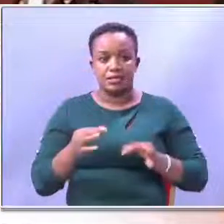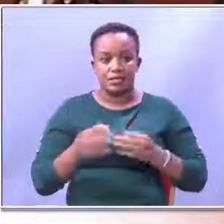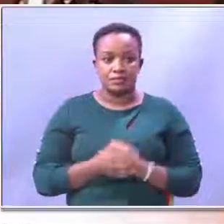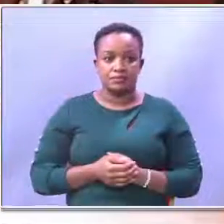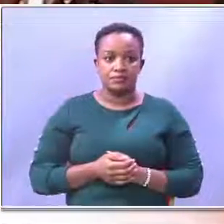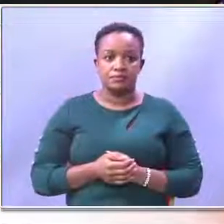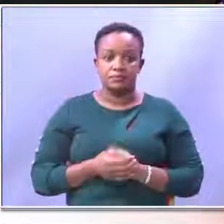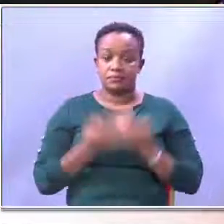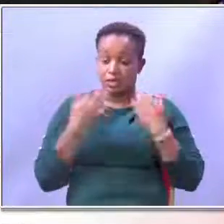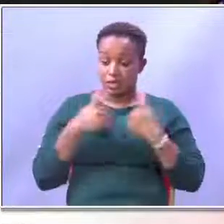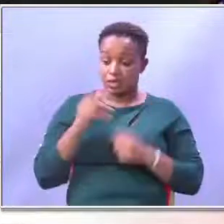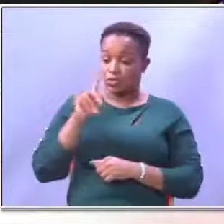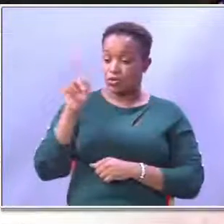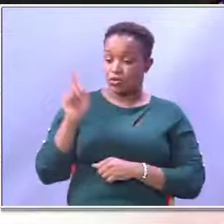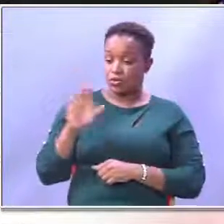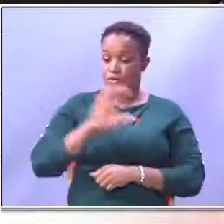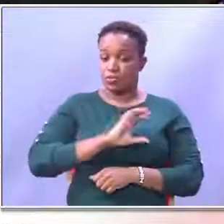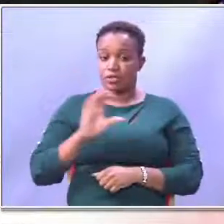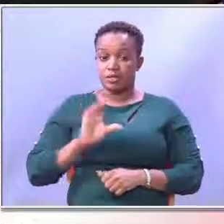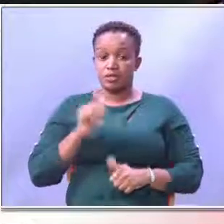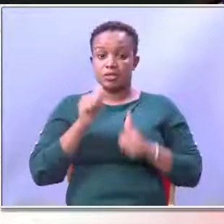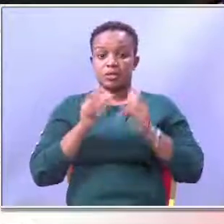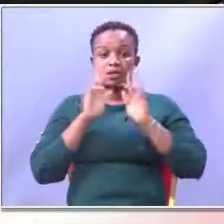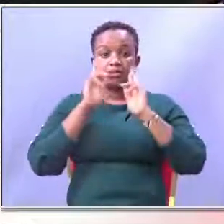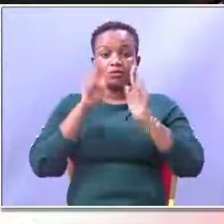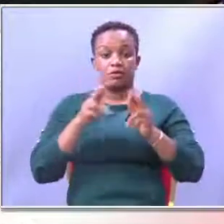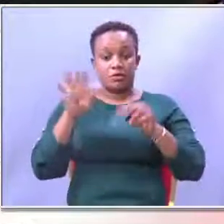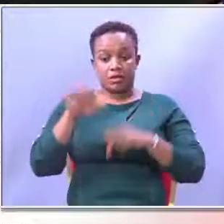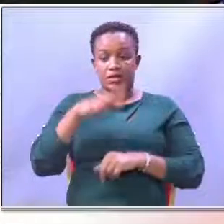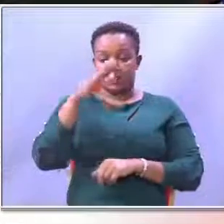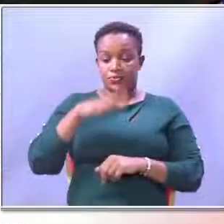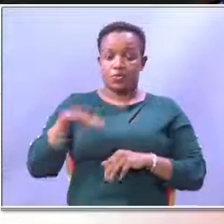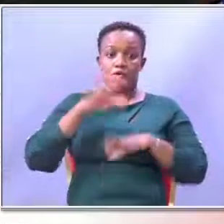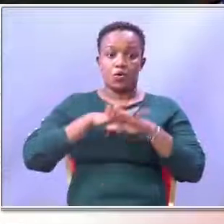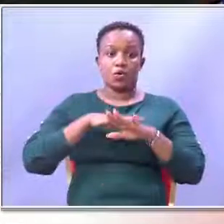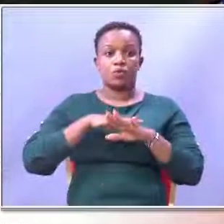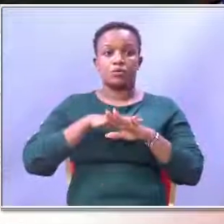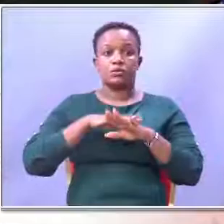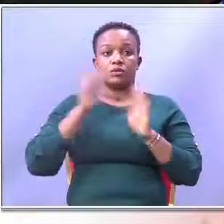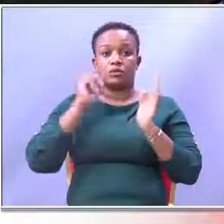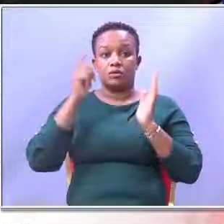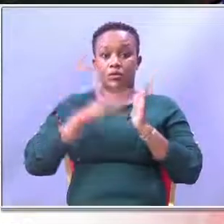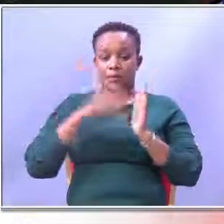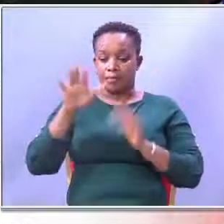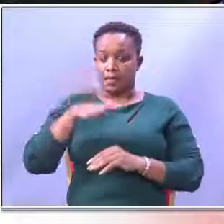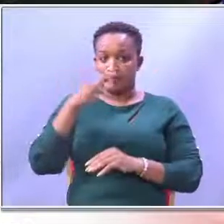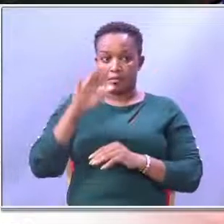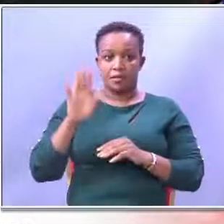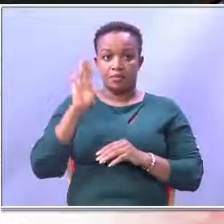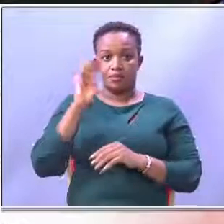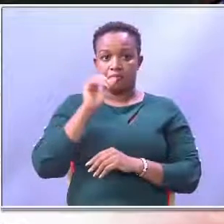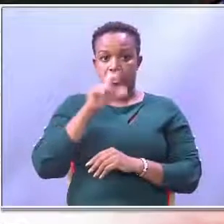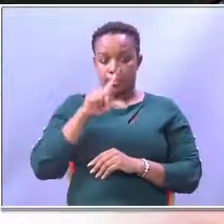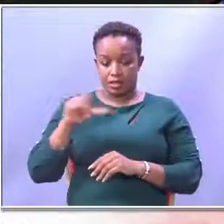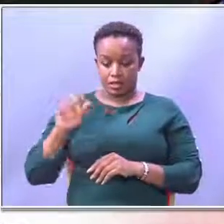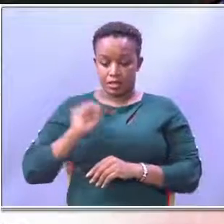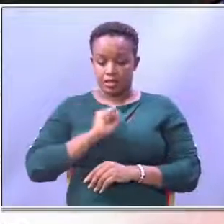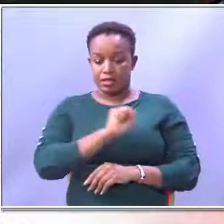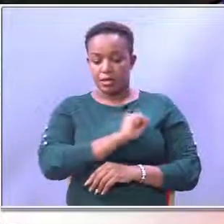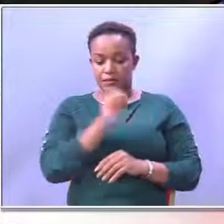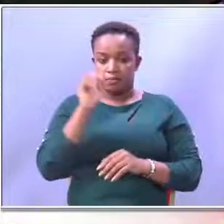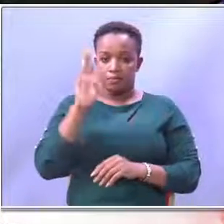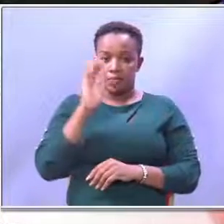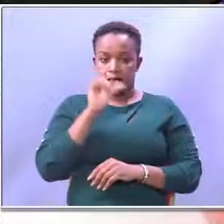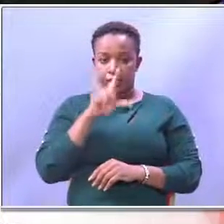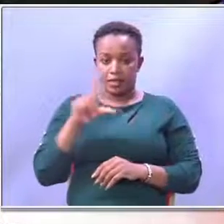will put the question which is that the committee do report to the House its consideration of the Elections Amendment Bill, Senate Bill No. 42 of 2021 and its